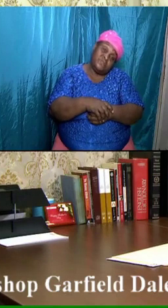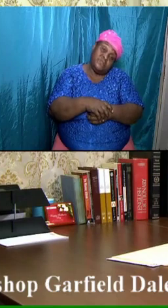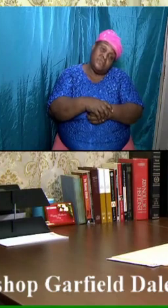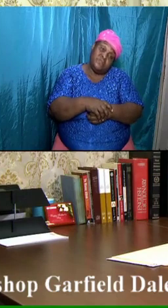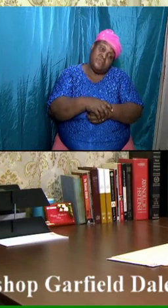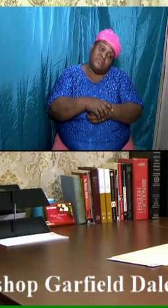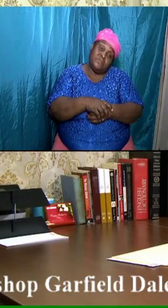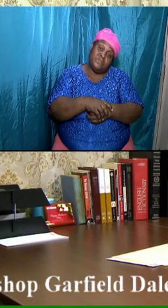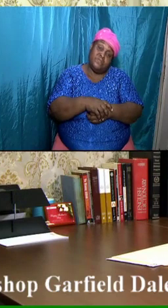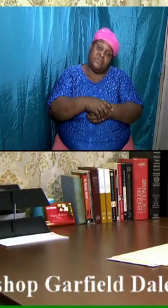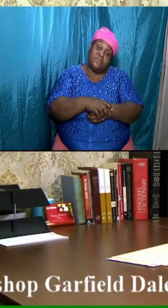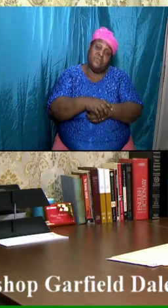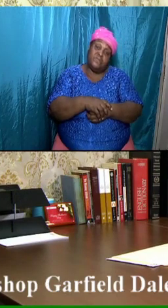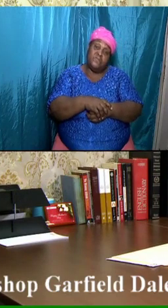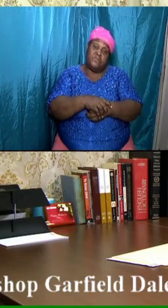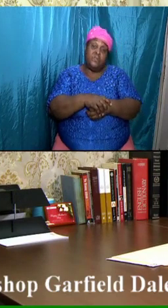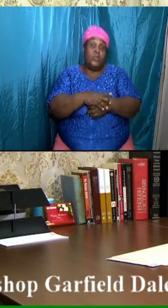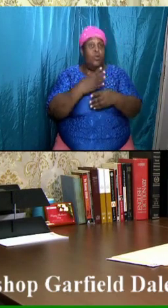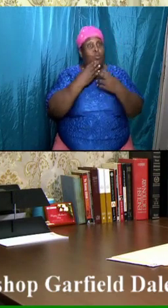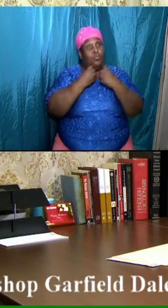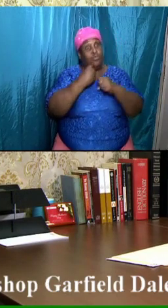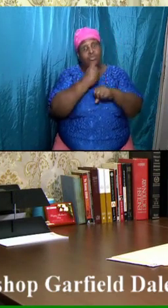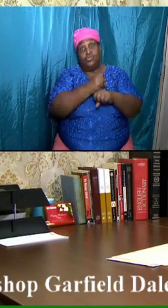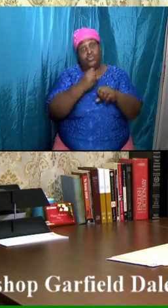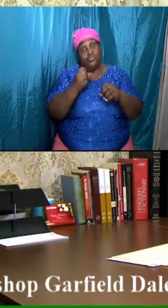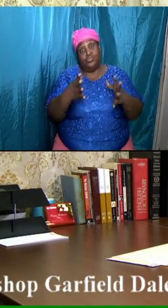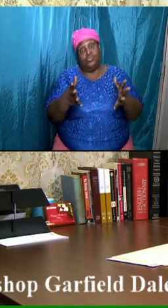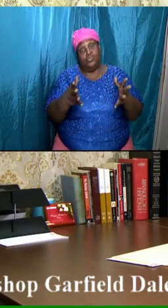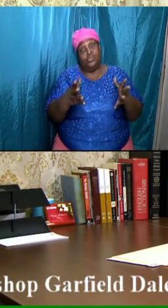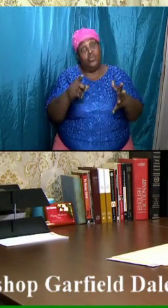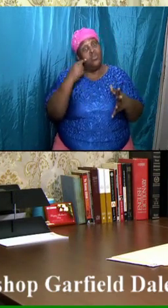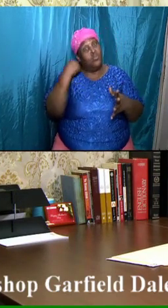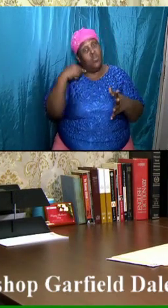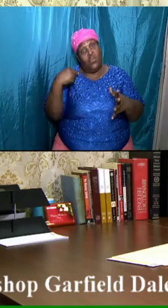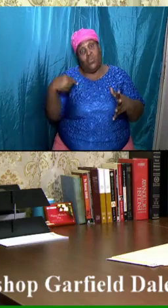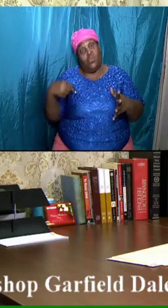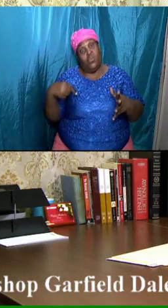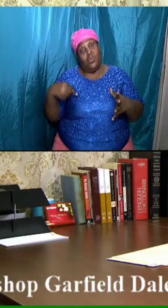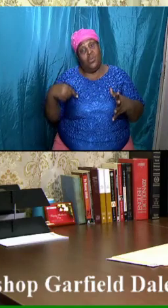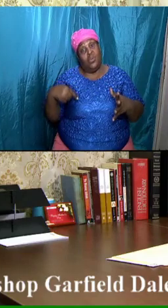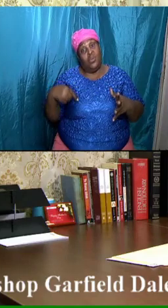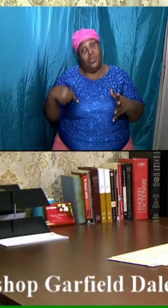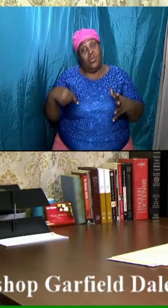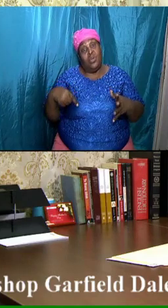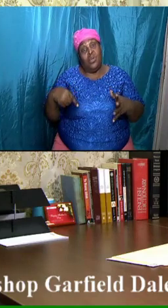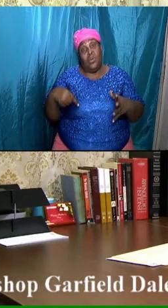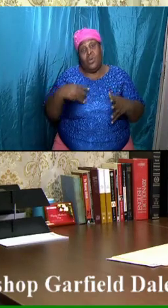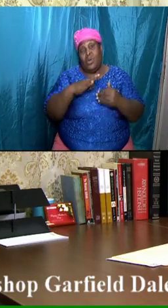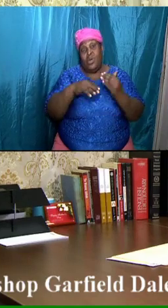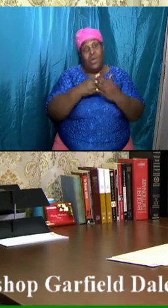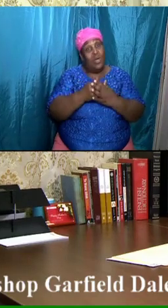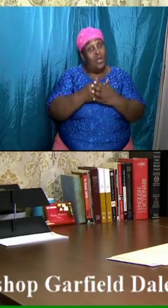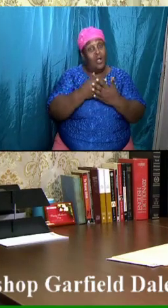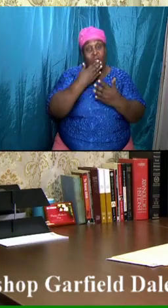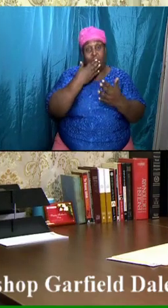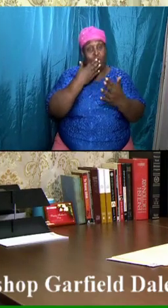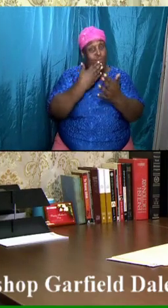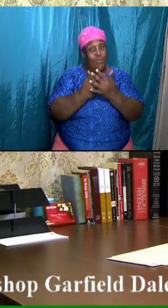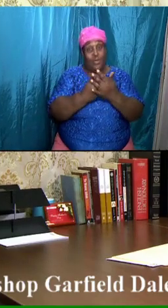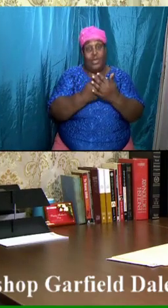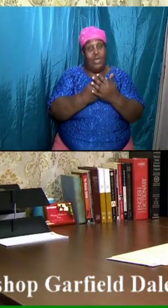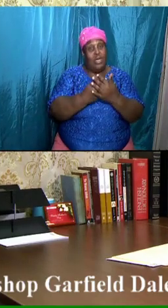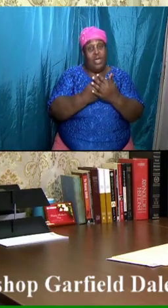Or precious stone. Gold. All the precious materials that were mentioned. Be